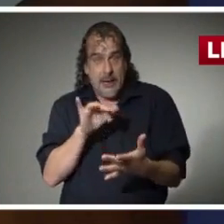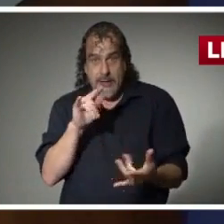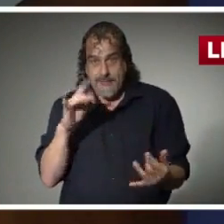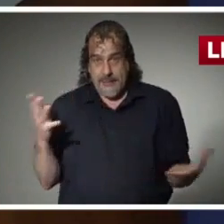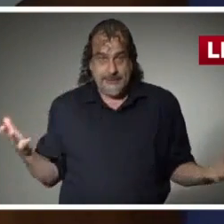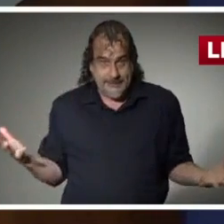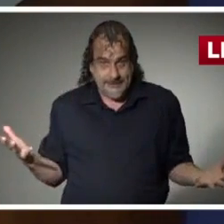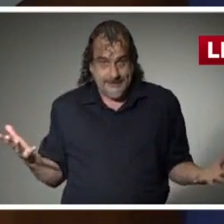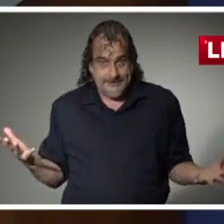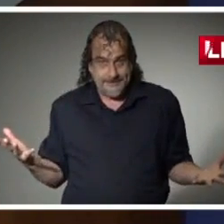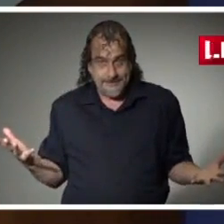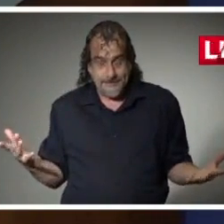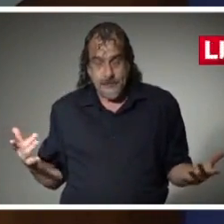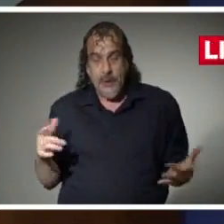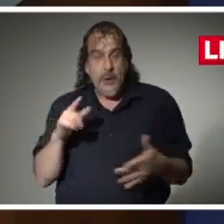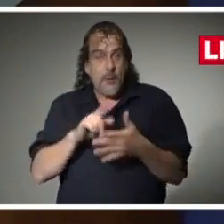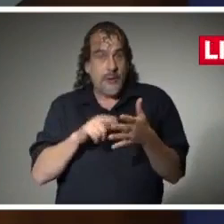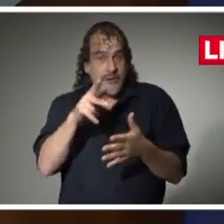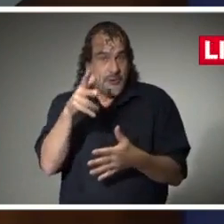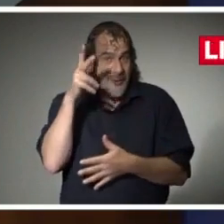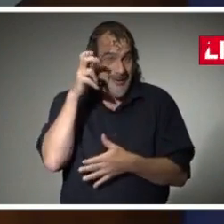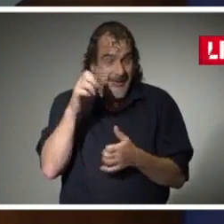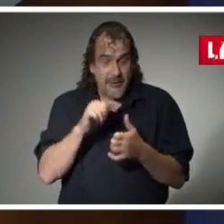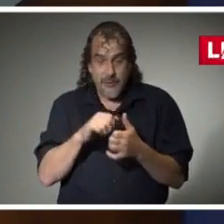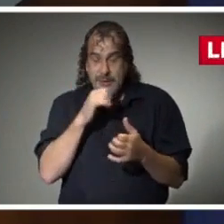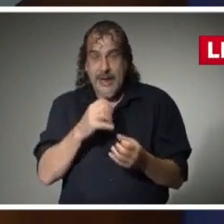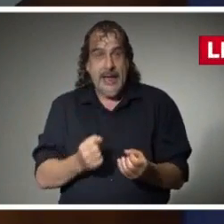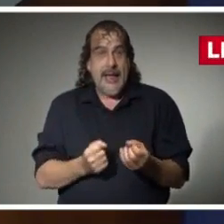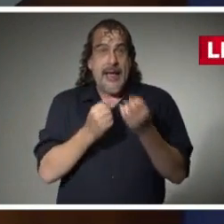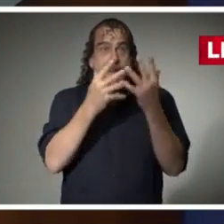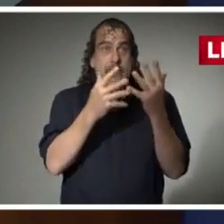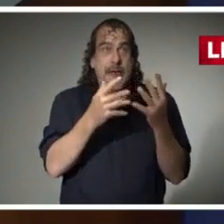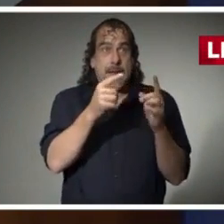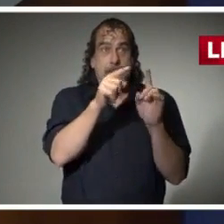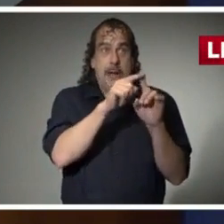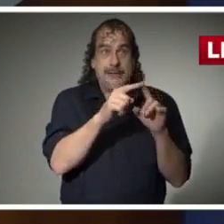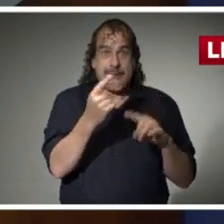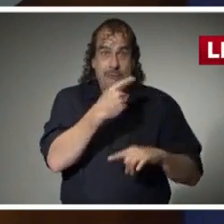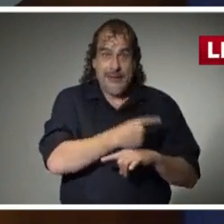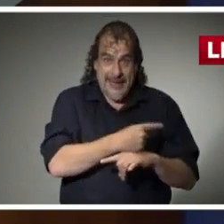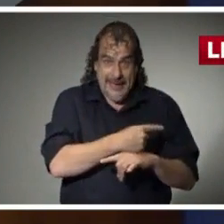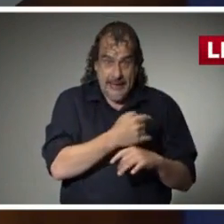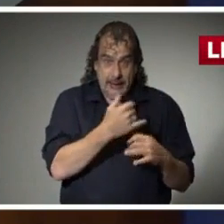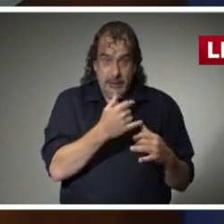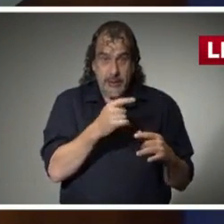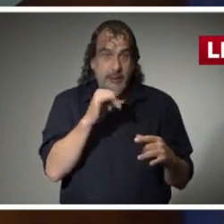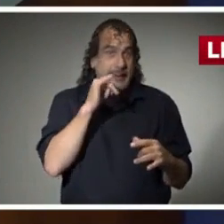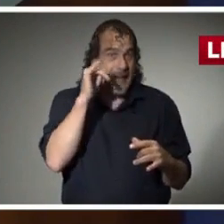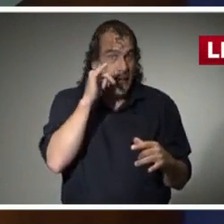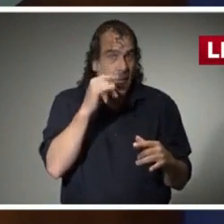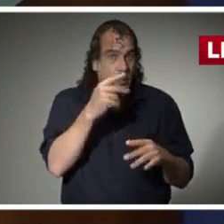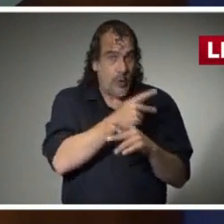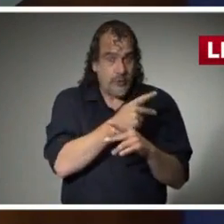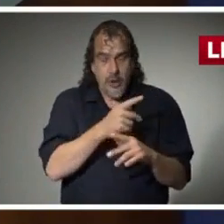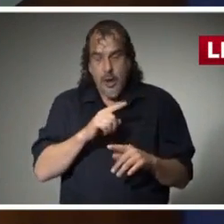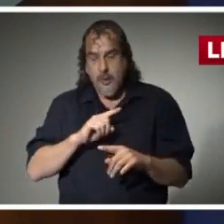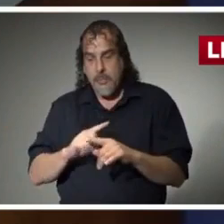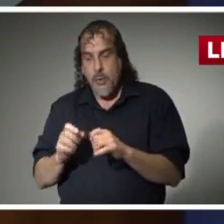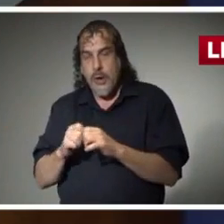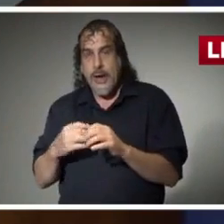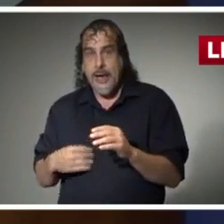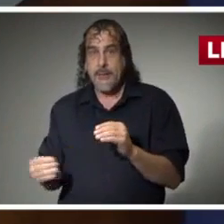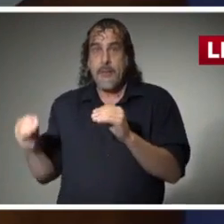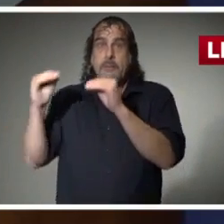What you're gonna hear later is that we did not have as many cases today as we had yesterday, but we had nearly the same number of deaths.